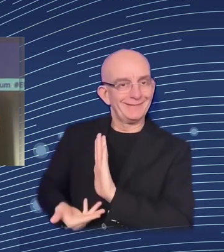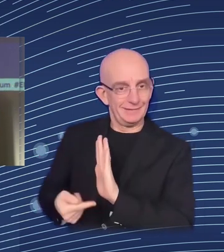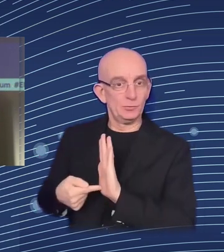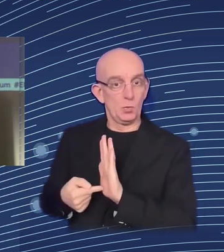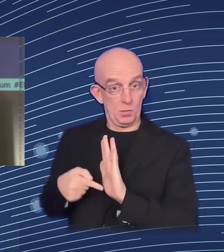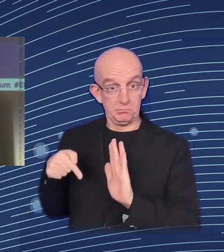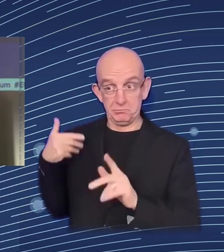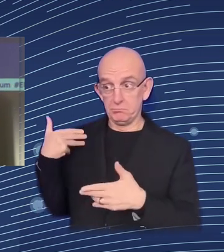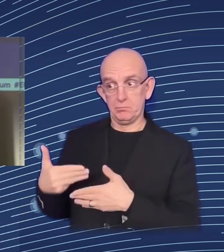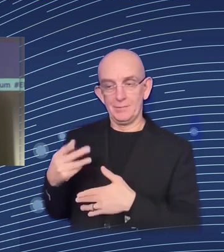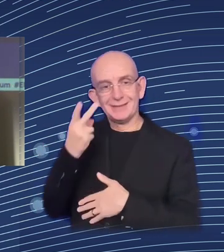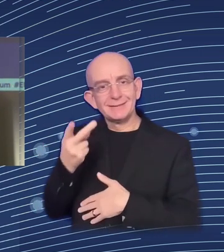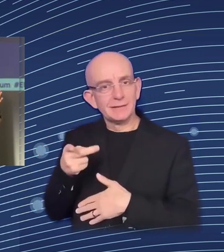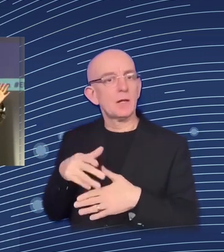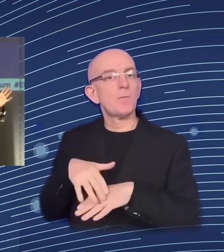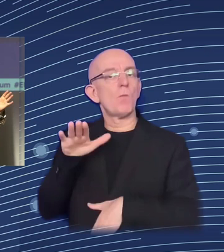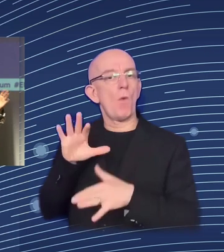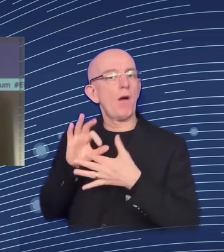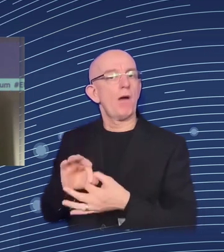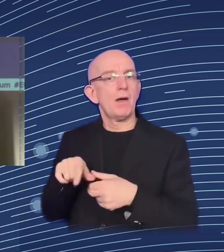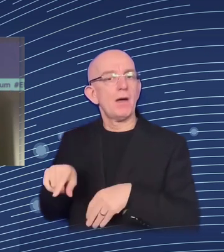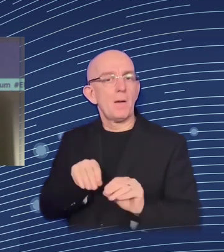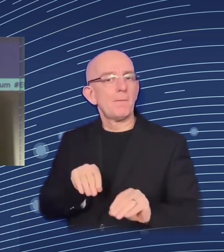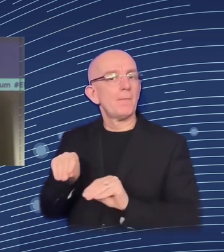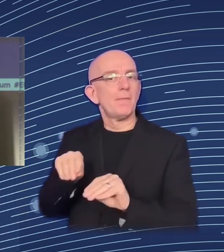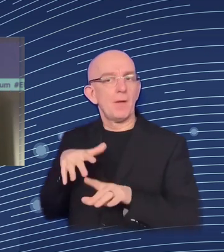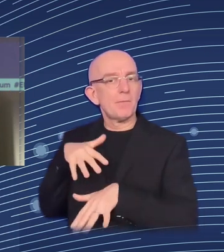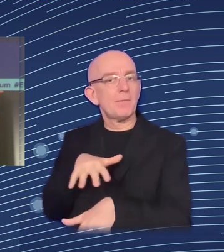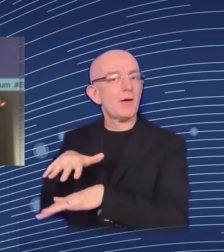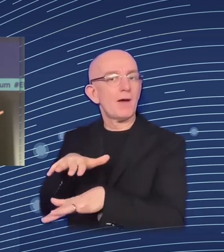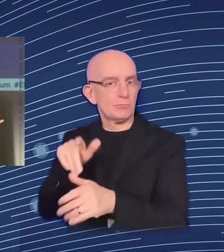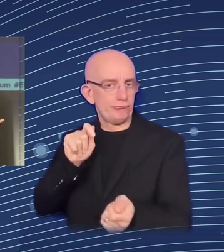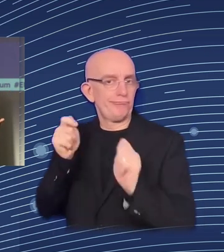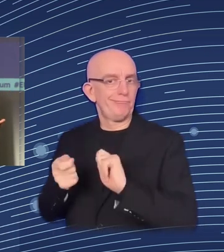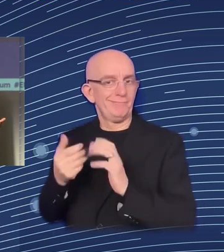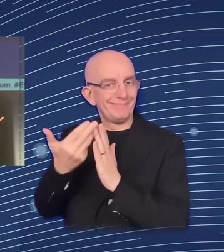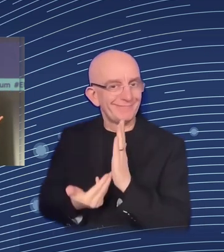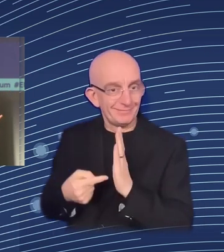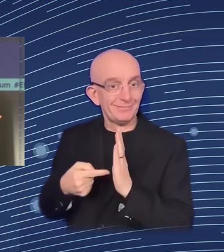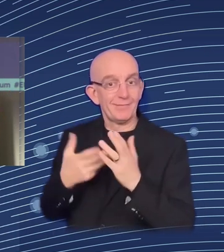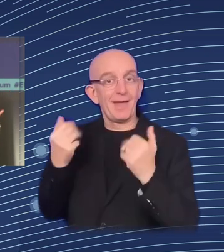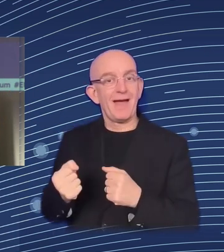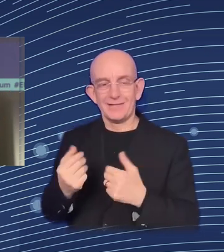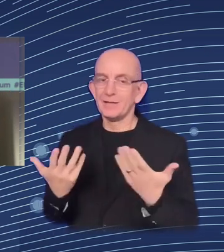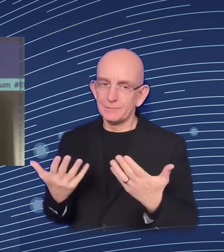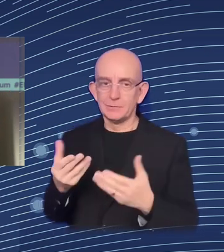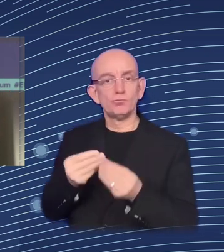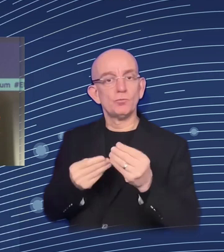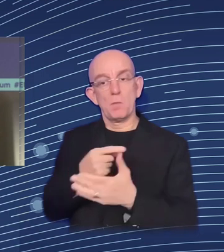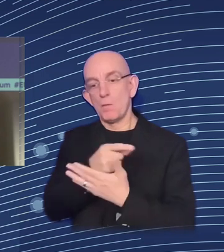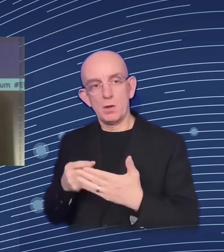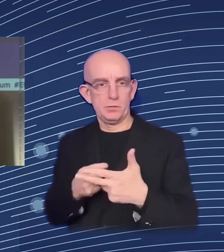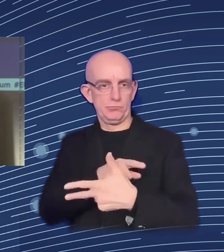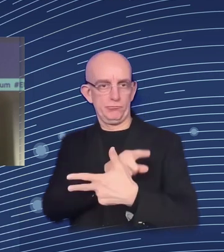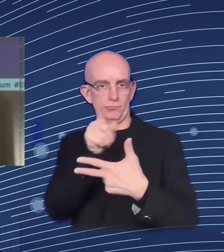issues, and then we can really identify them. So what I just want to say and to conclude